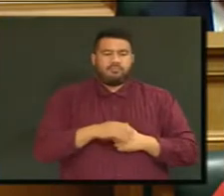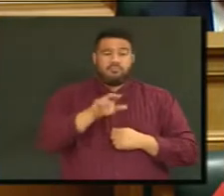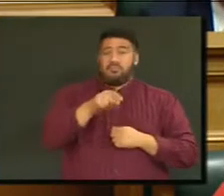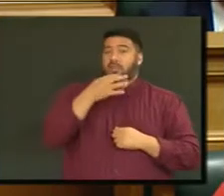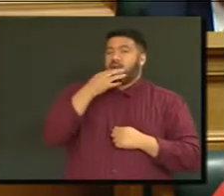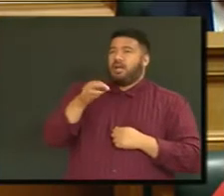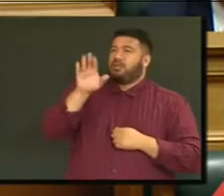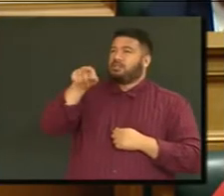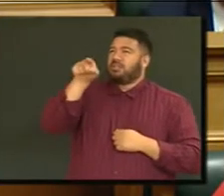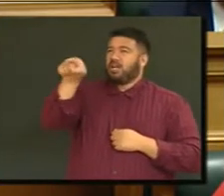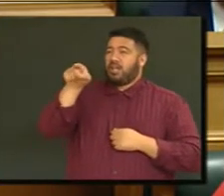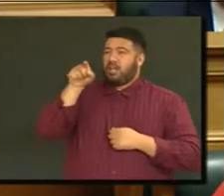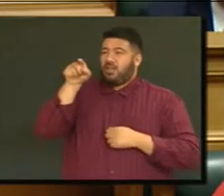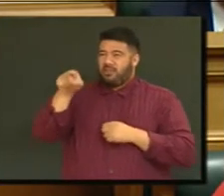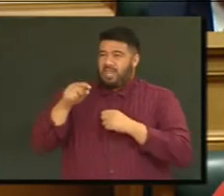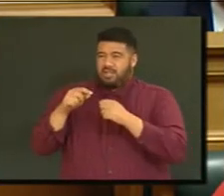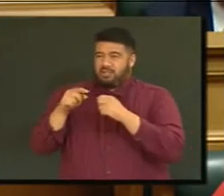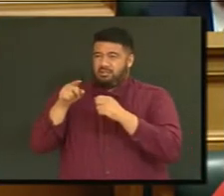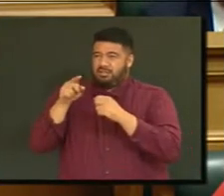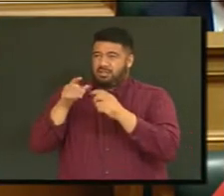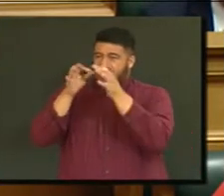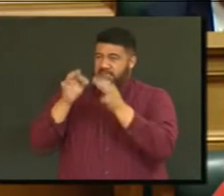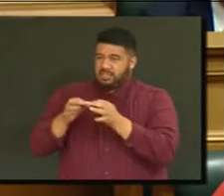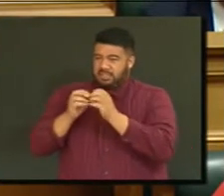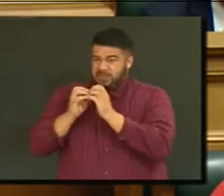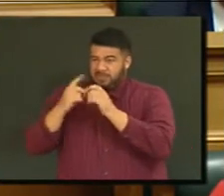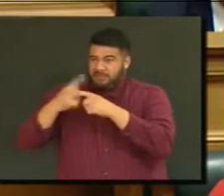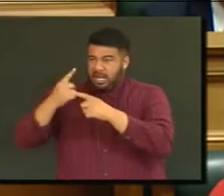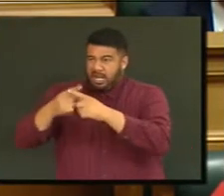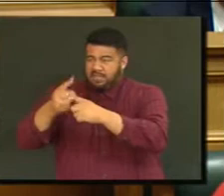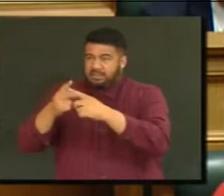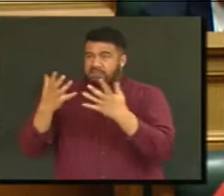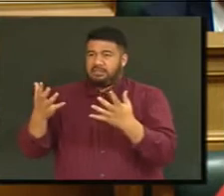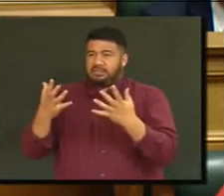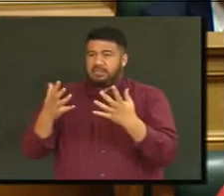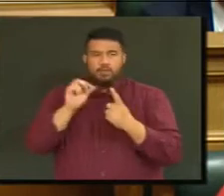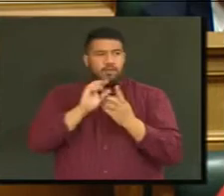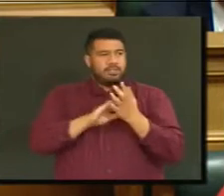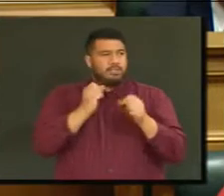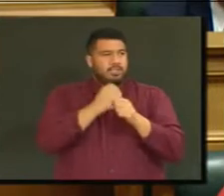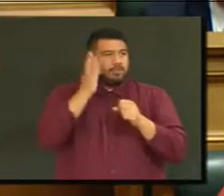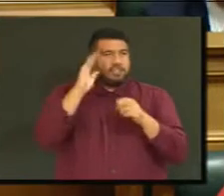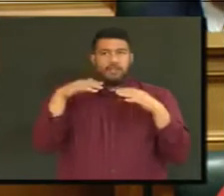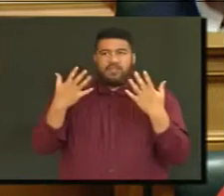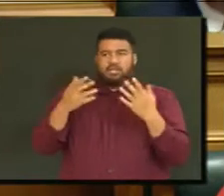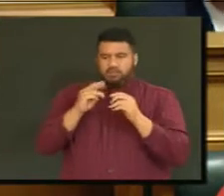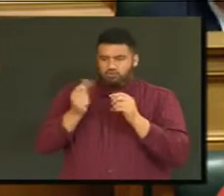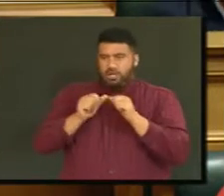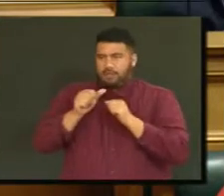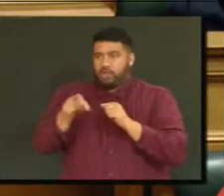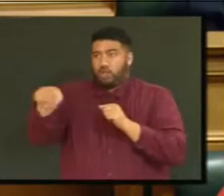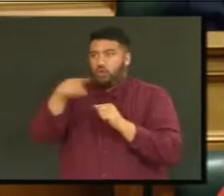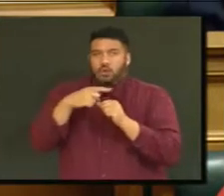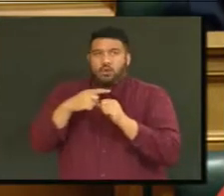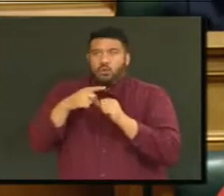of weeks to invent something for the Prime Minister's speech after a short brainstorming session with political